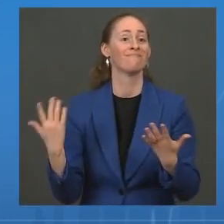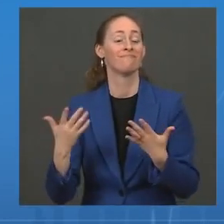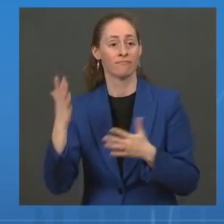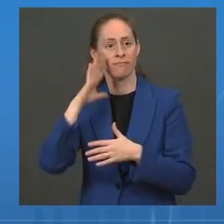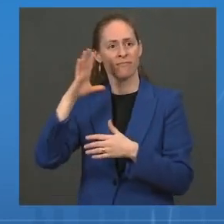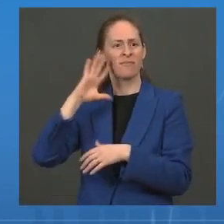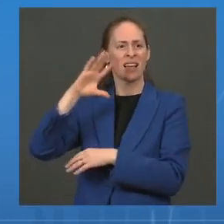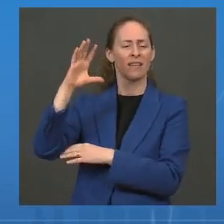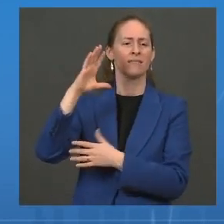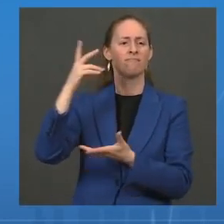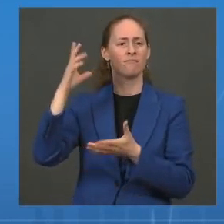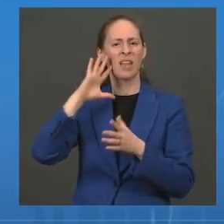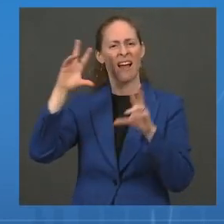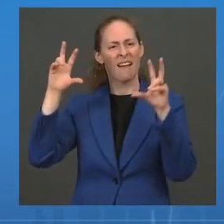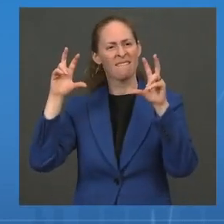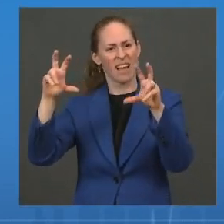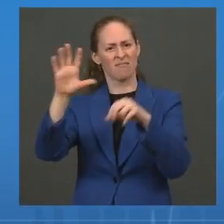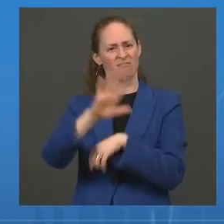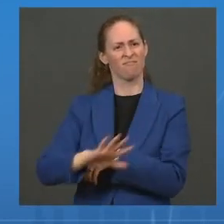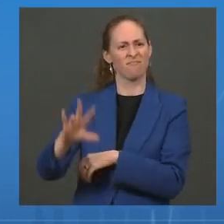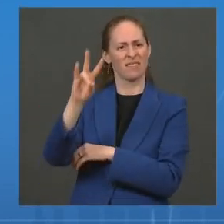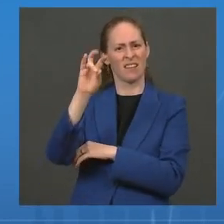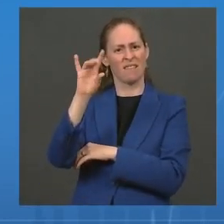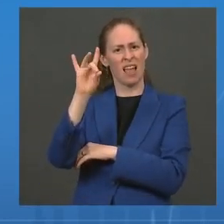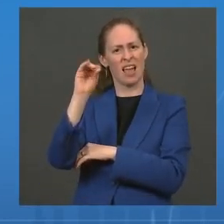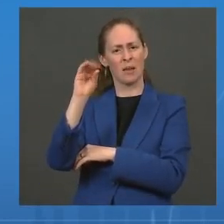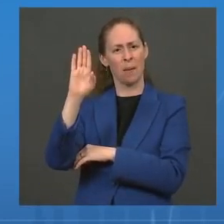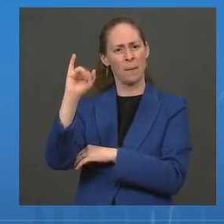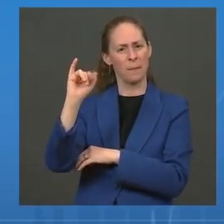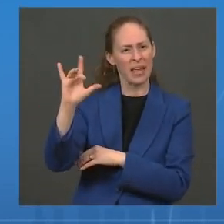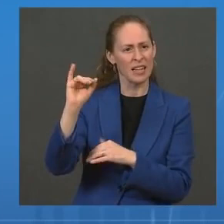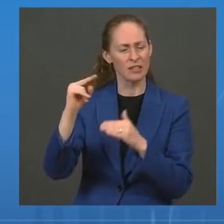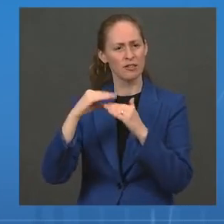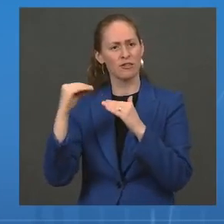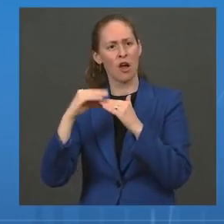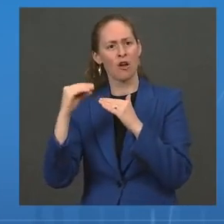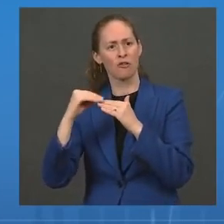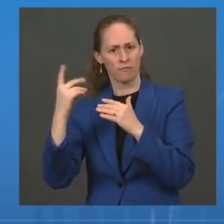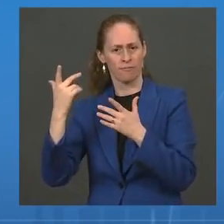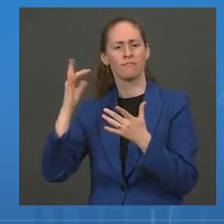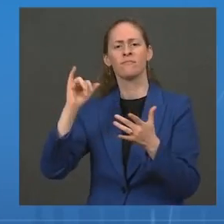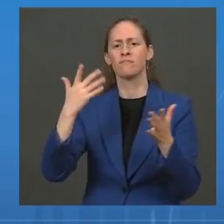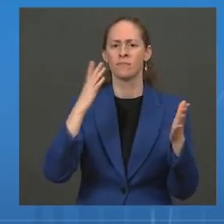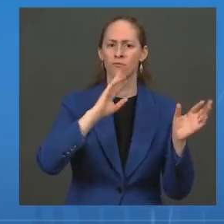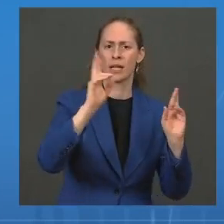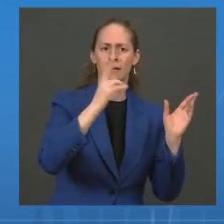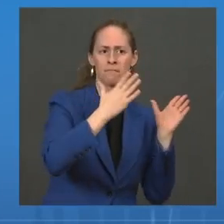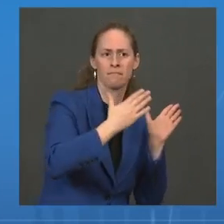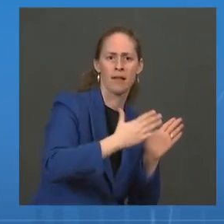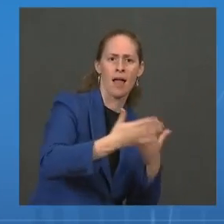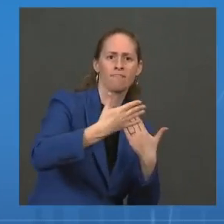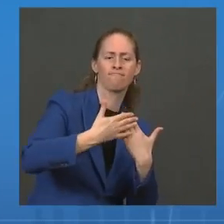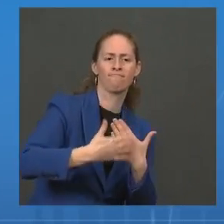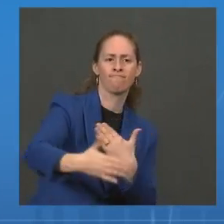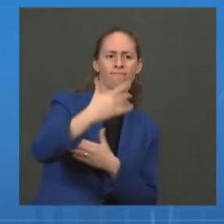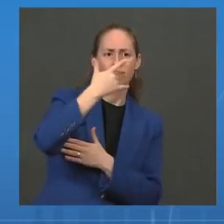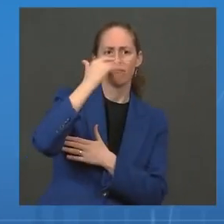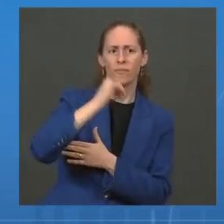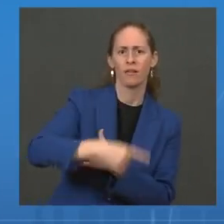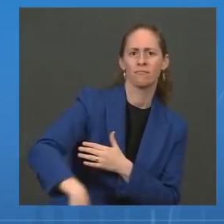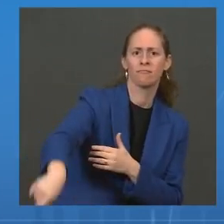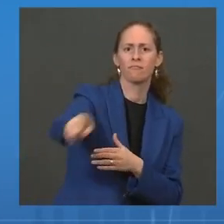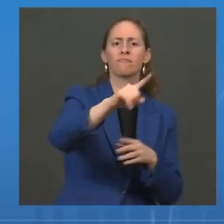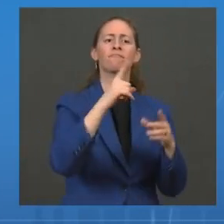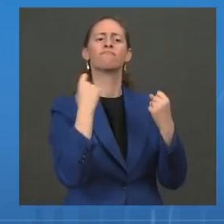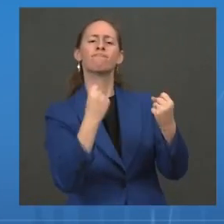American Rescue Plan funding. Those funds will support community-based organizations that are continuing to